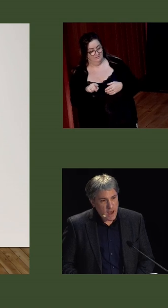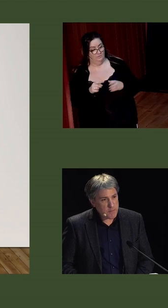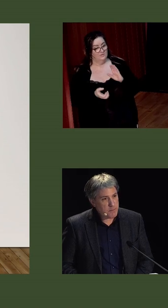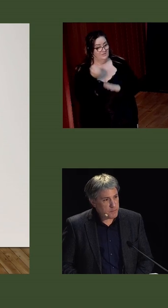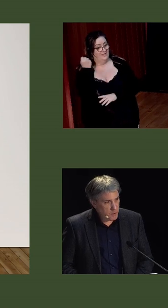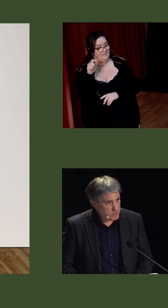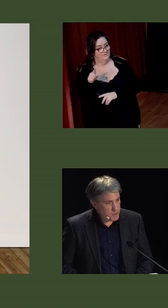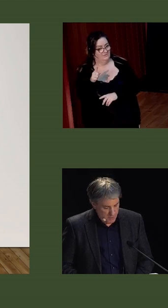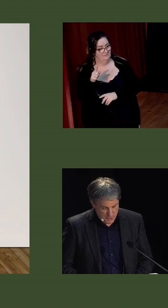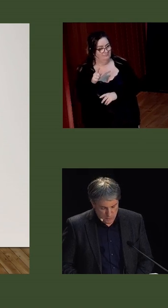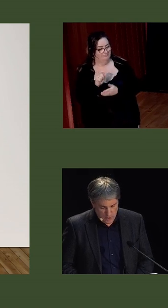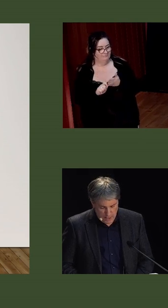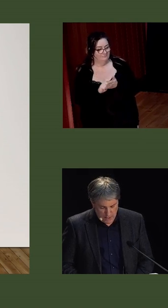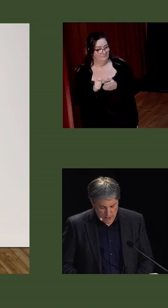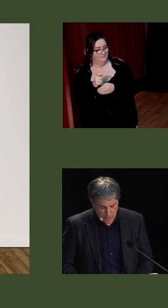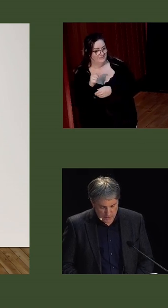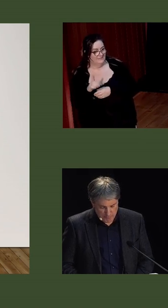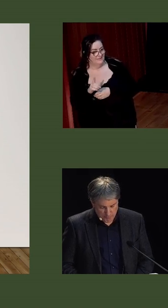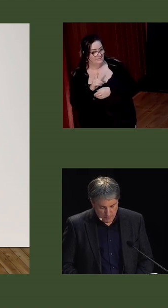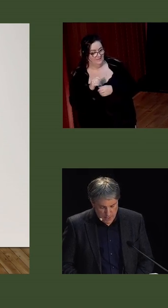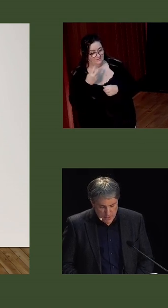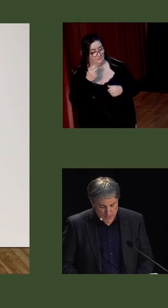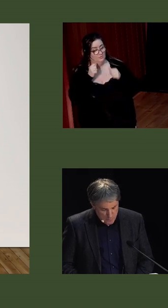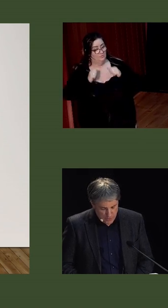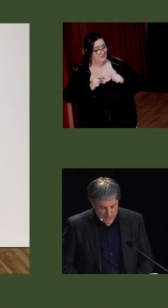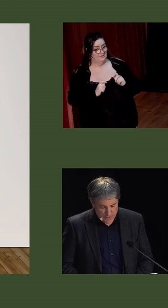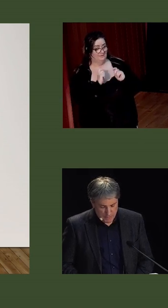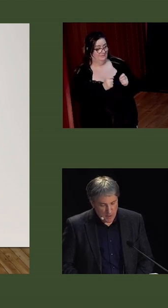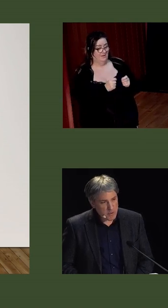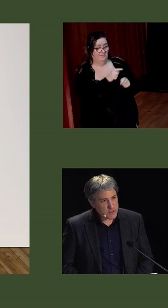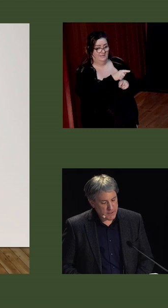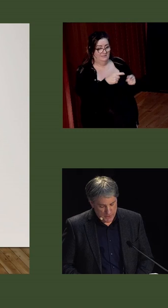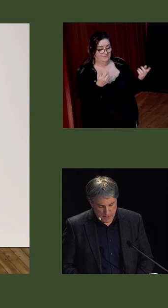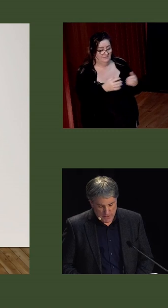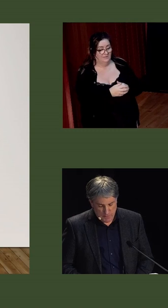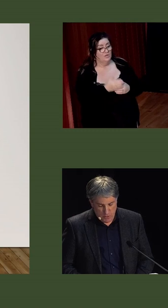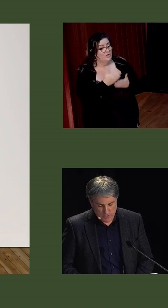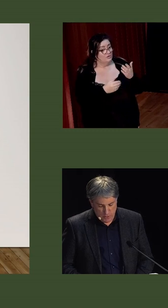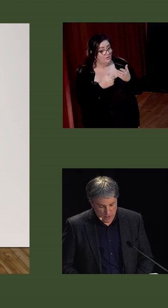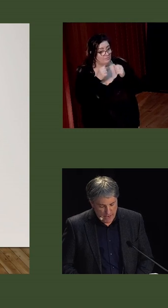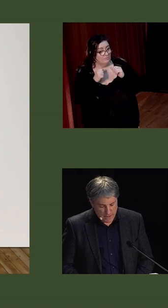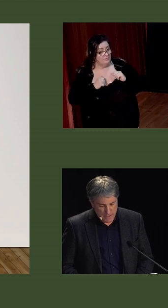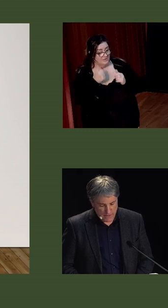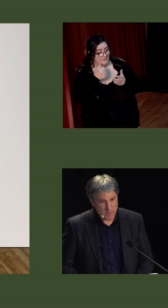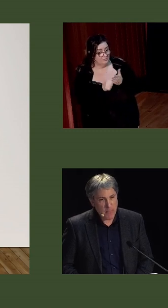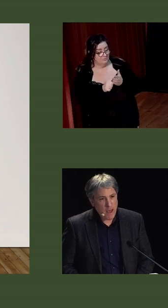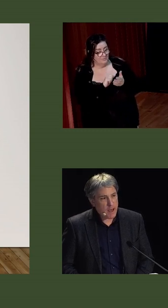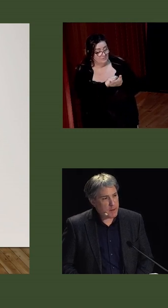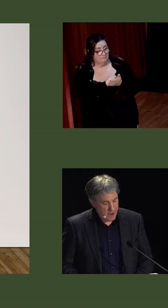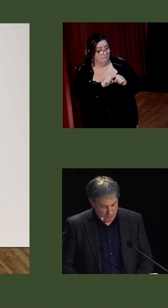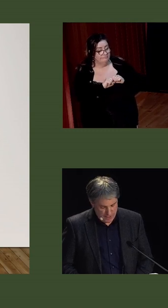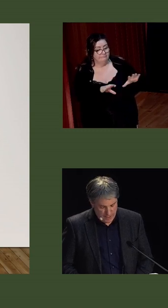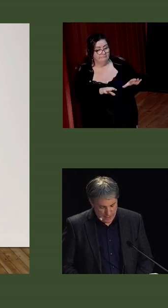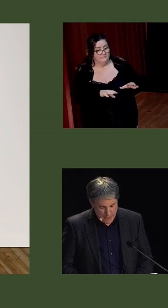candidate, had been proposed by two curates. Some priests published letters in support of local candidates.